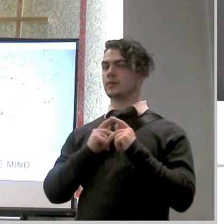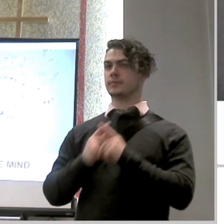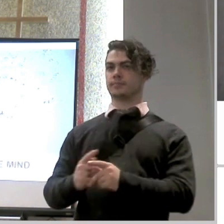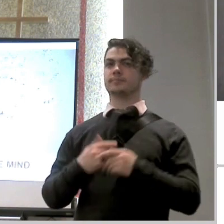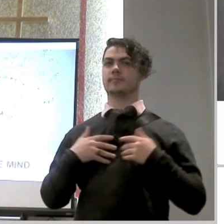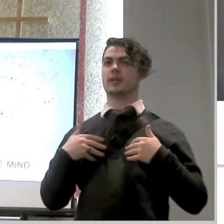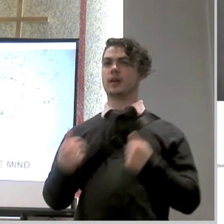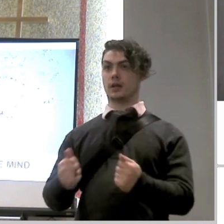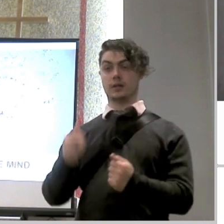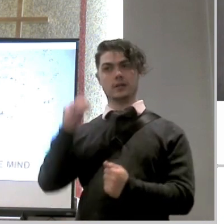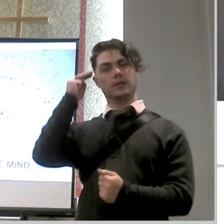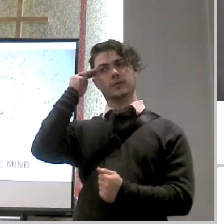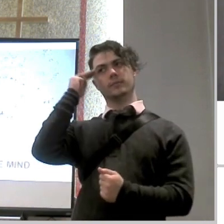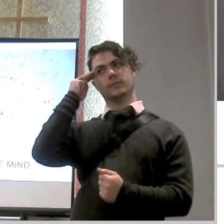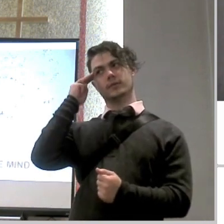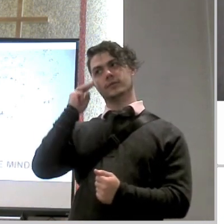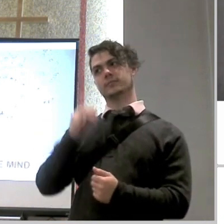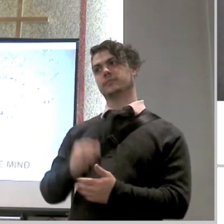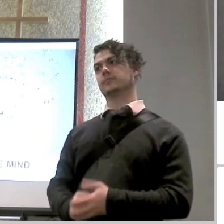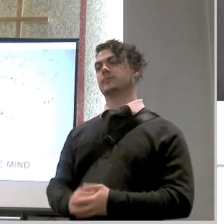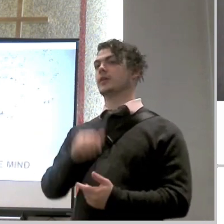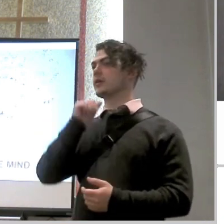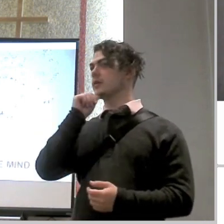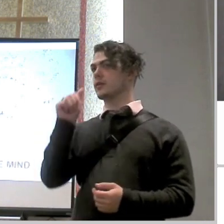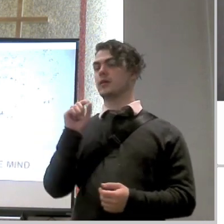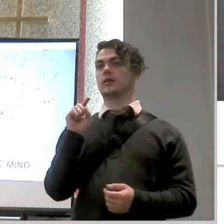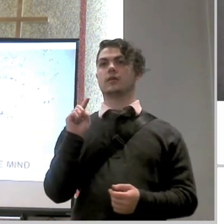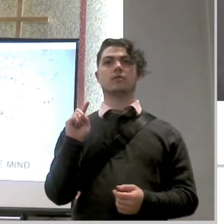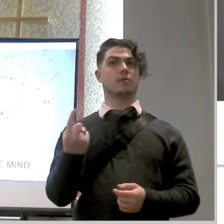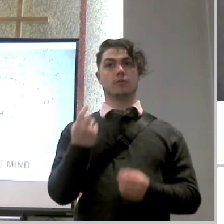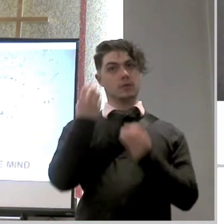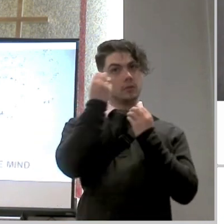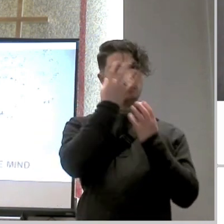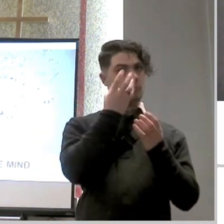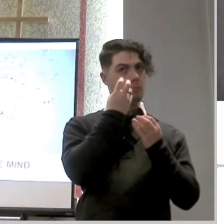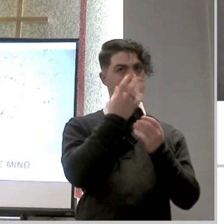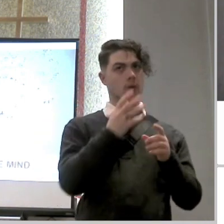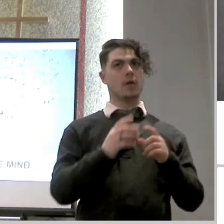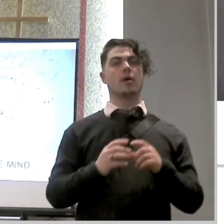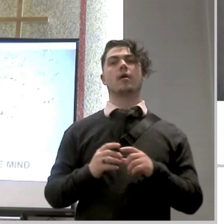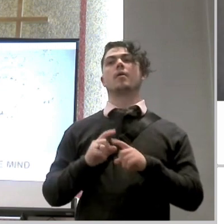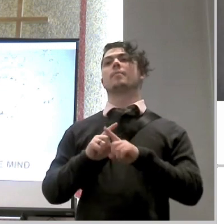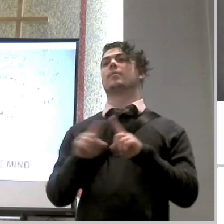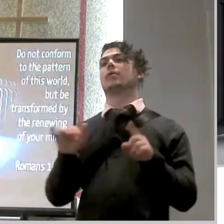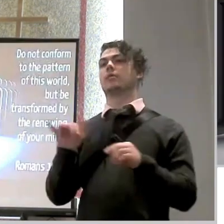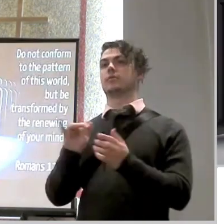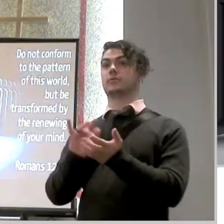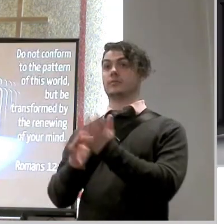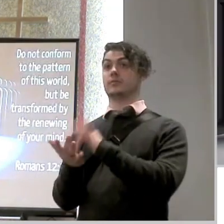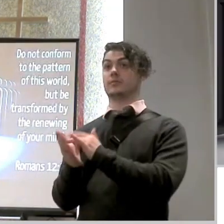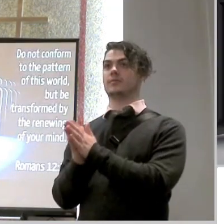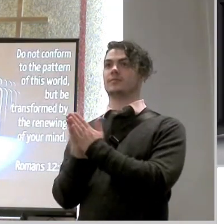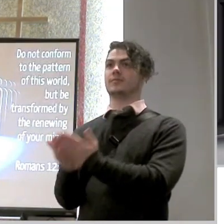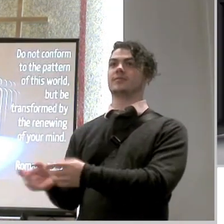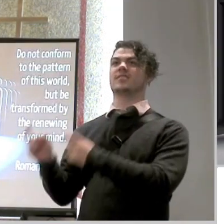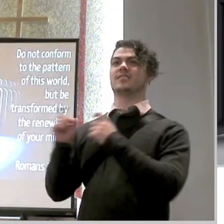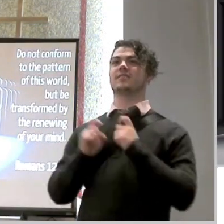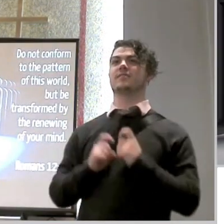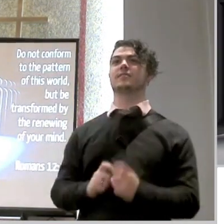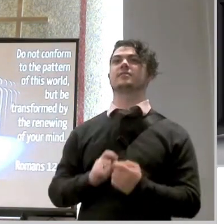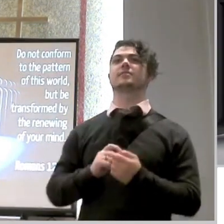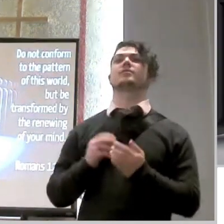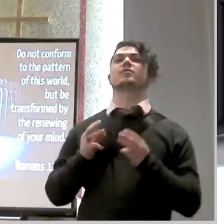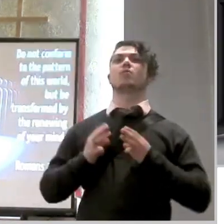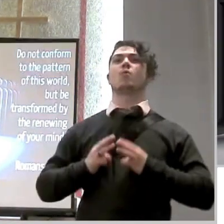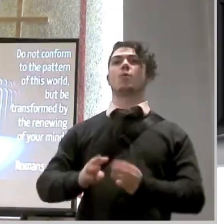not meant just for information but the bible is given to us for transformation and so considering